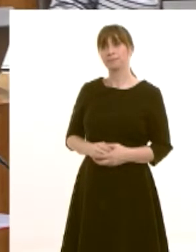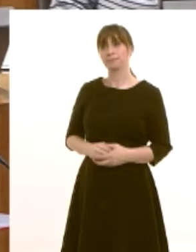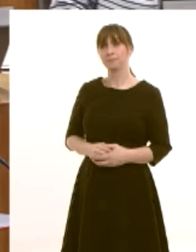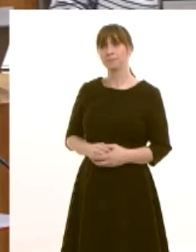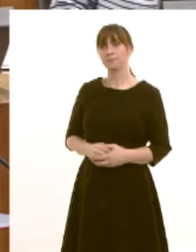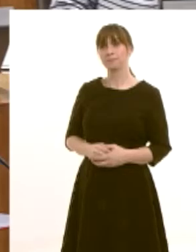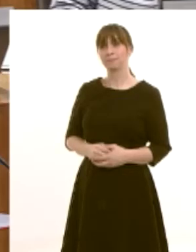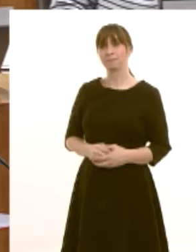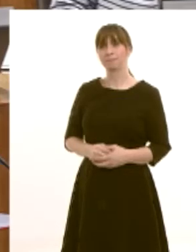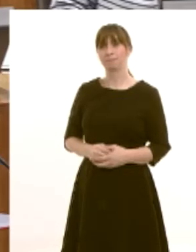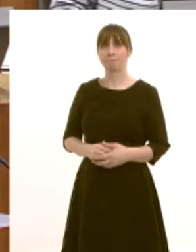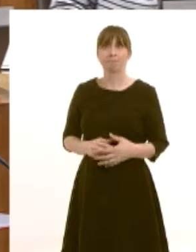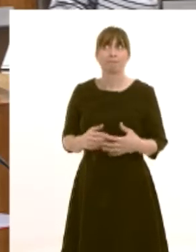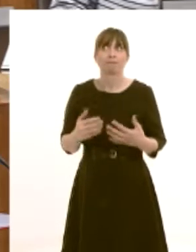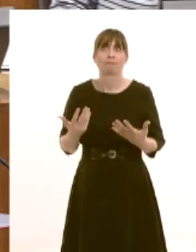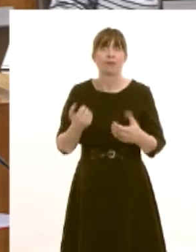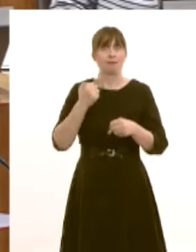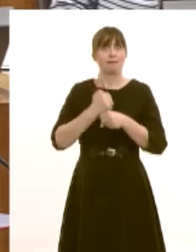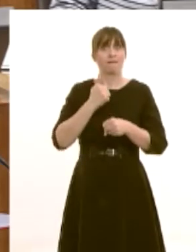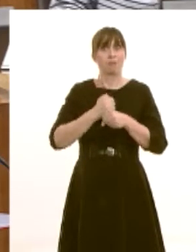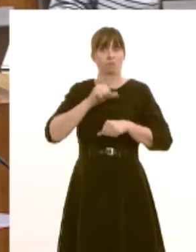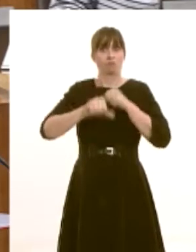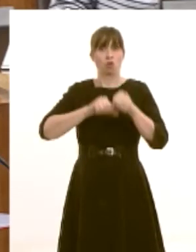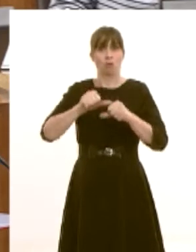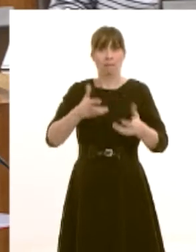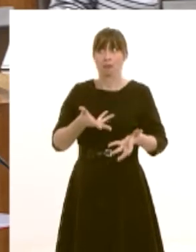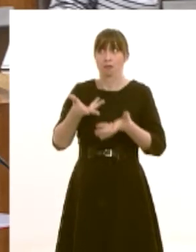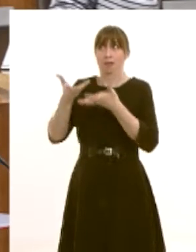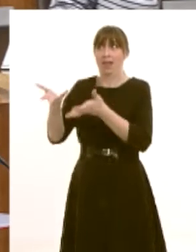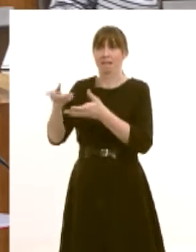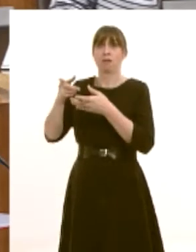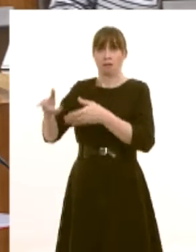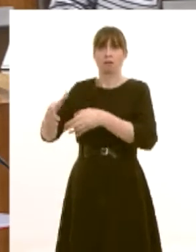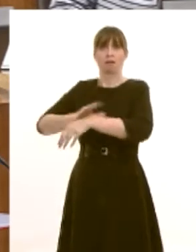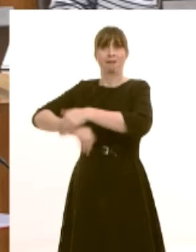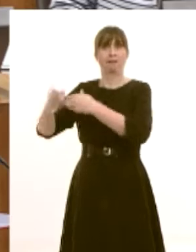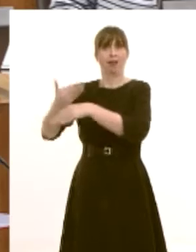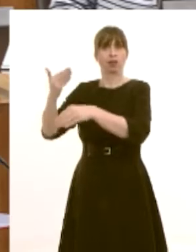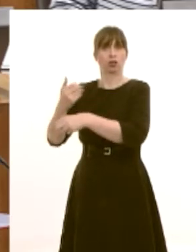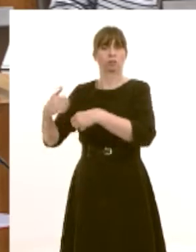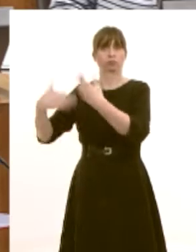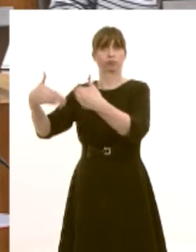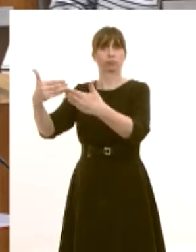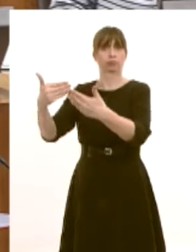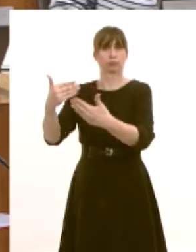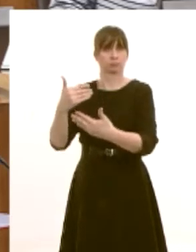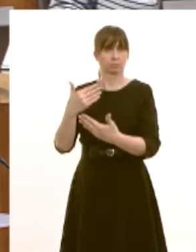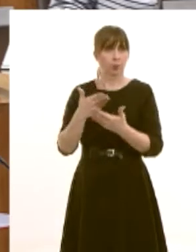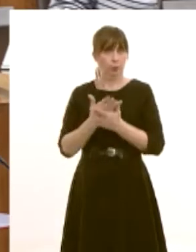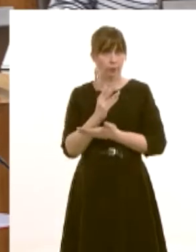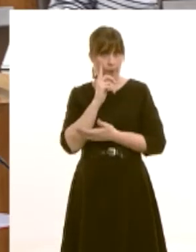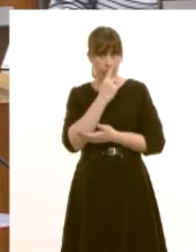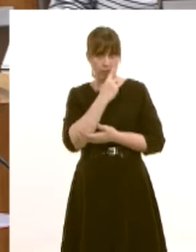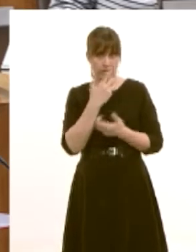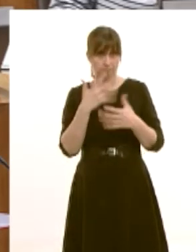well it implements the governmental program and that is demonstrated by the evidence where we have